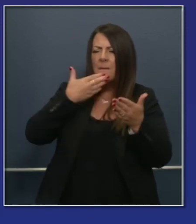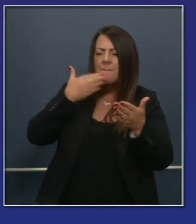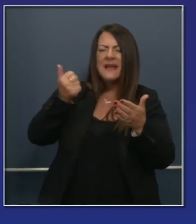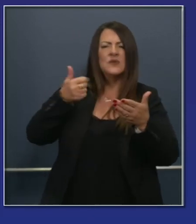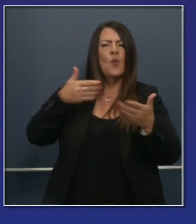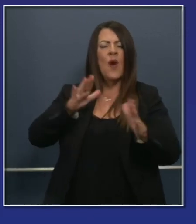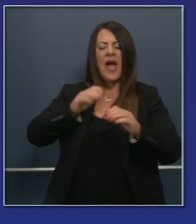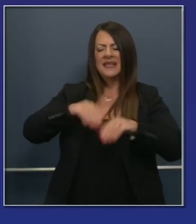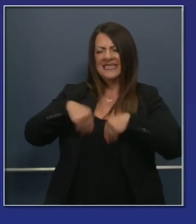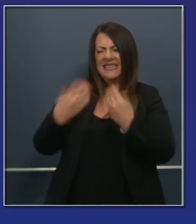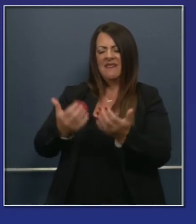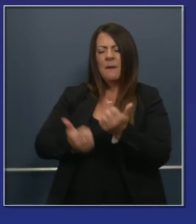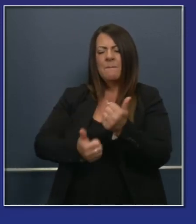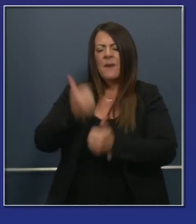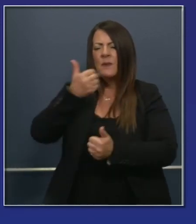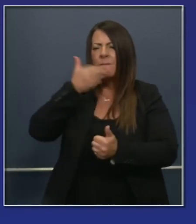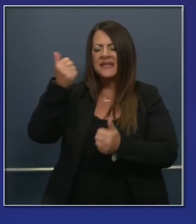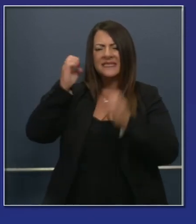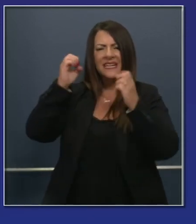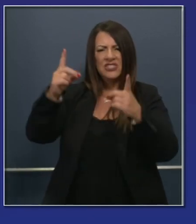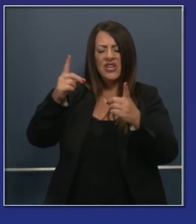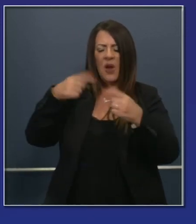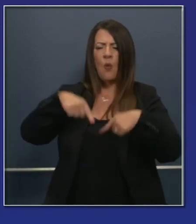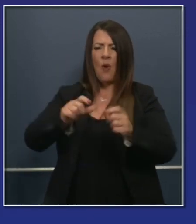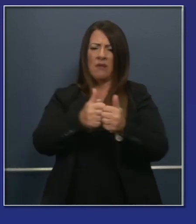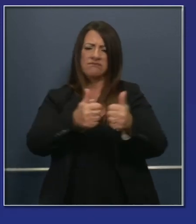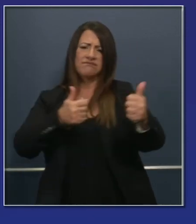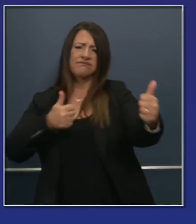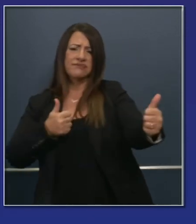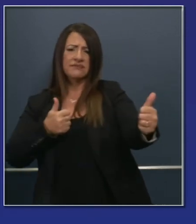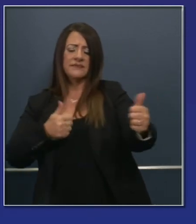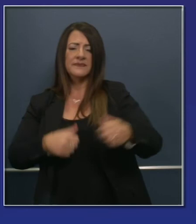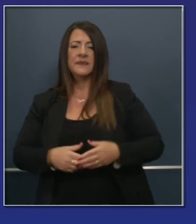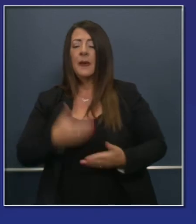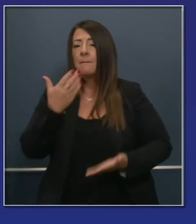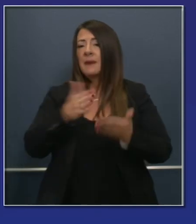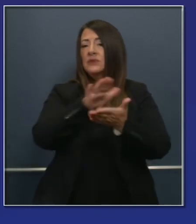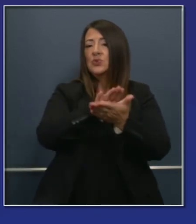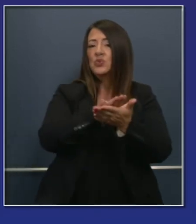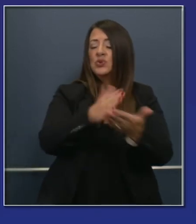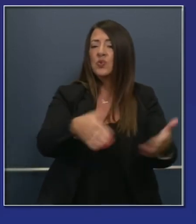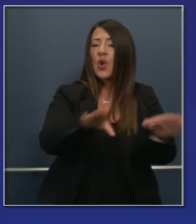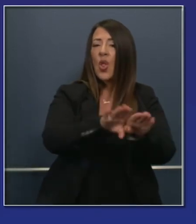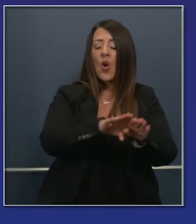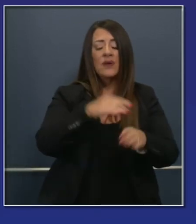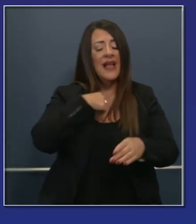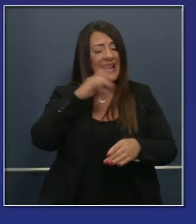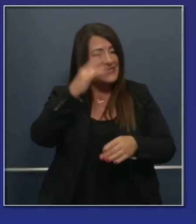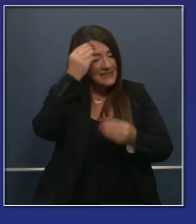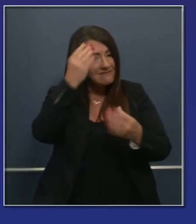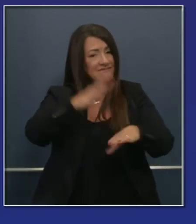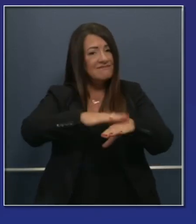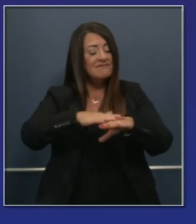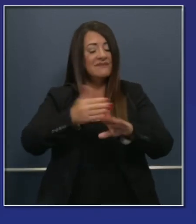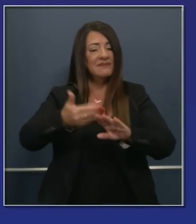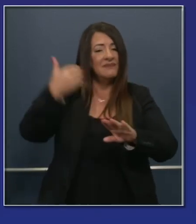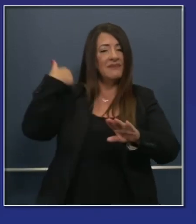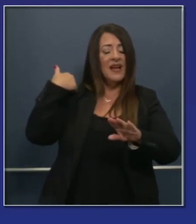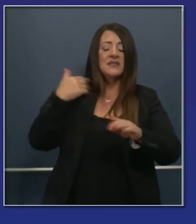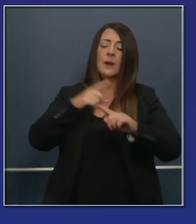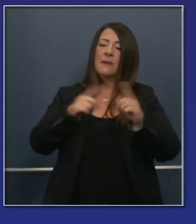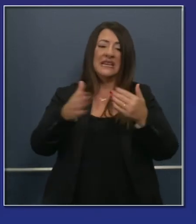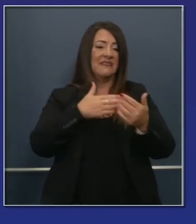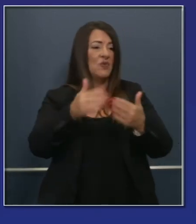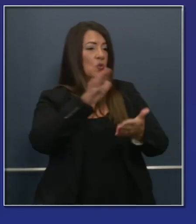in this state we made this point that schools may be closed I've made this point in the past but class is still in session